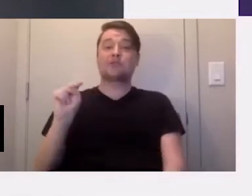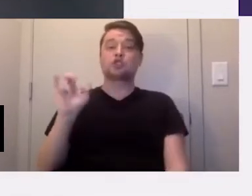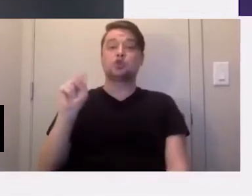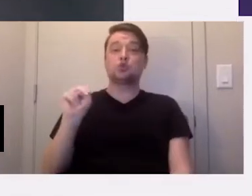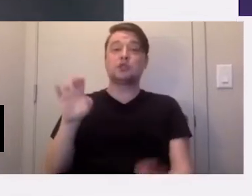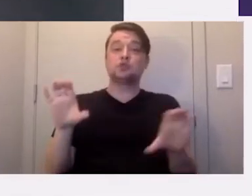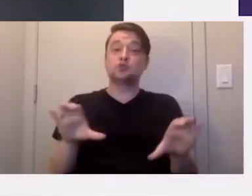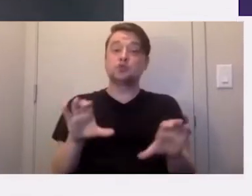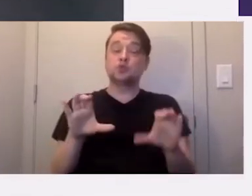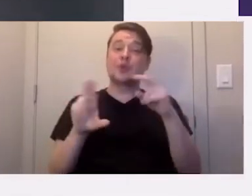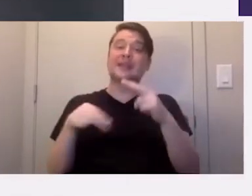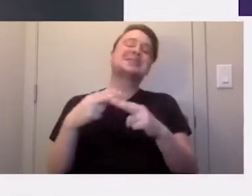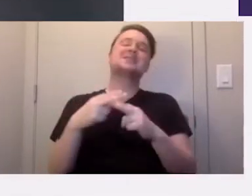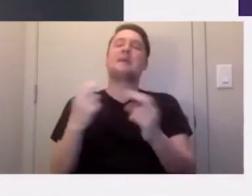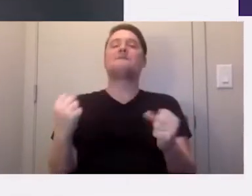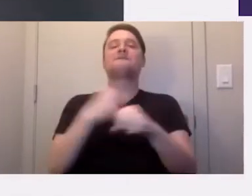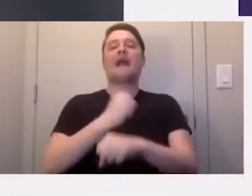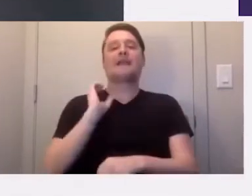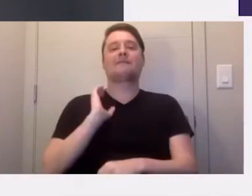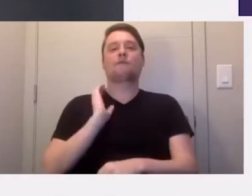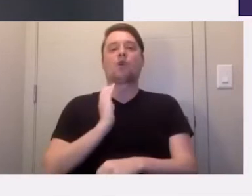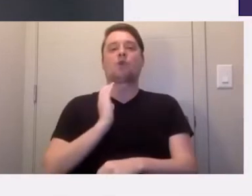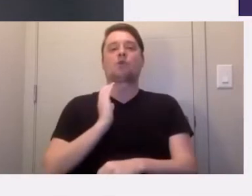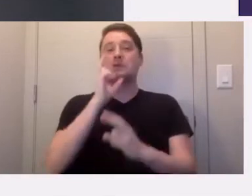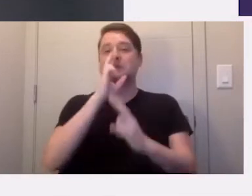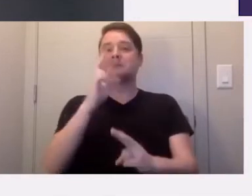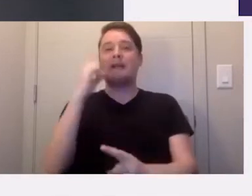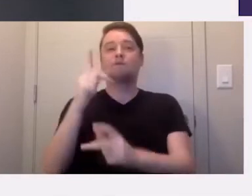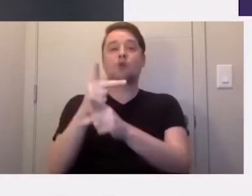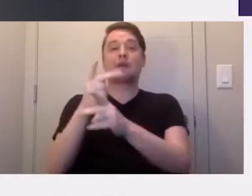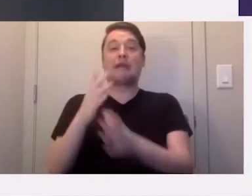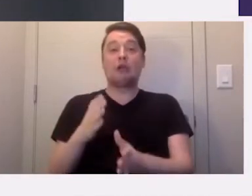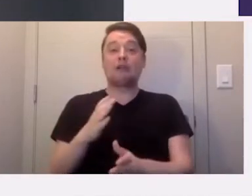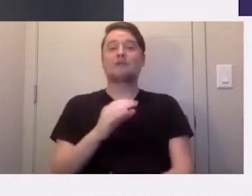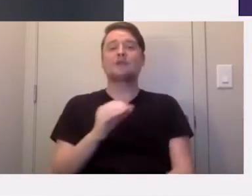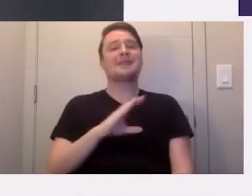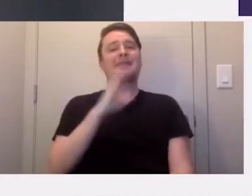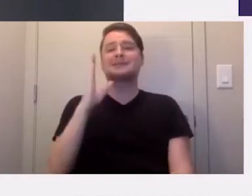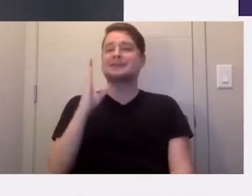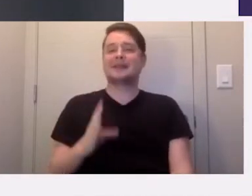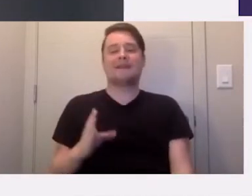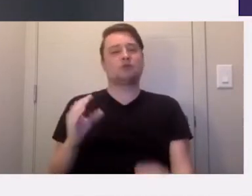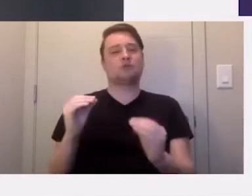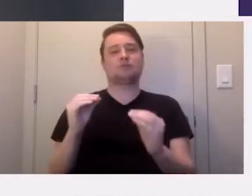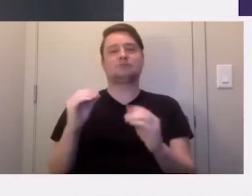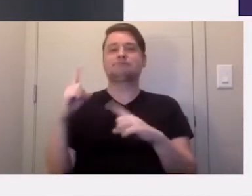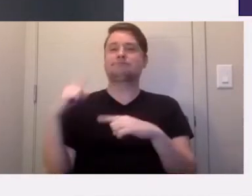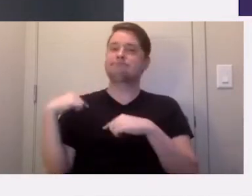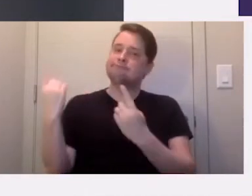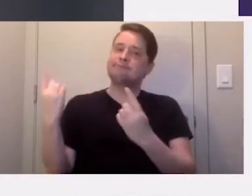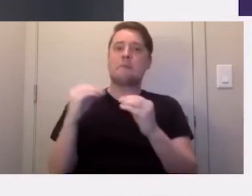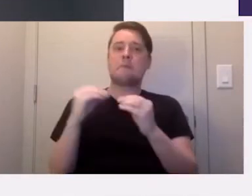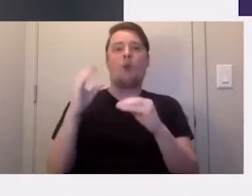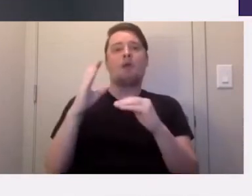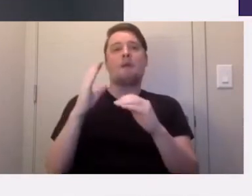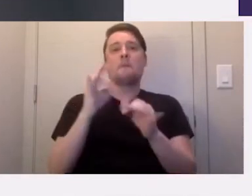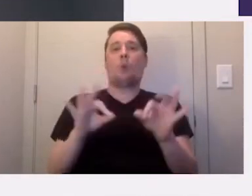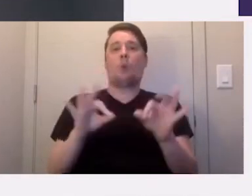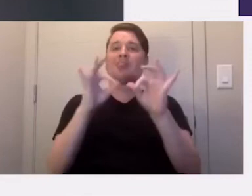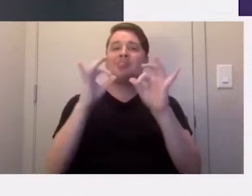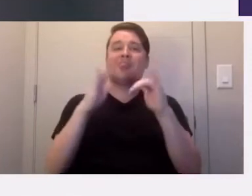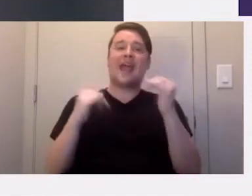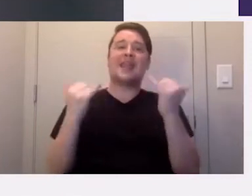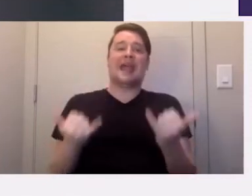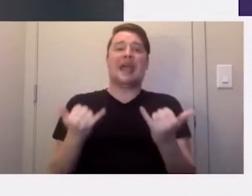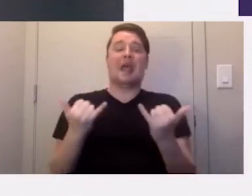is about fighting for respect for caregivers, and that's never been more important than it is now. Because